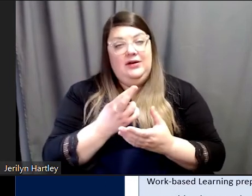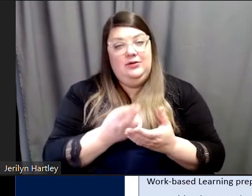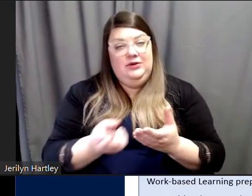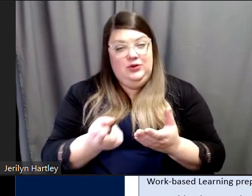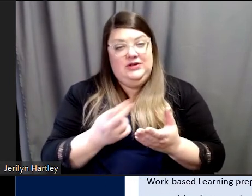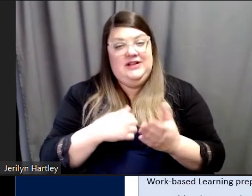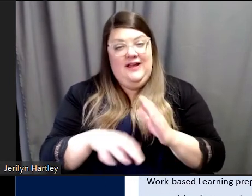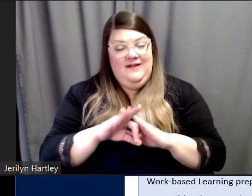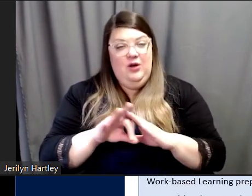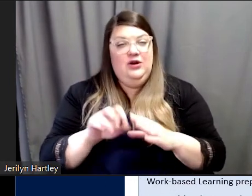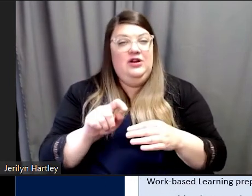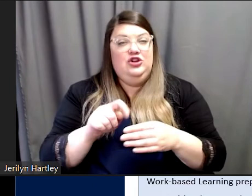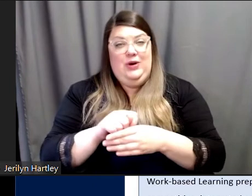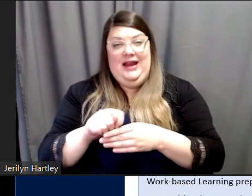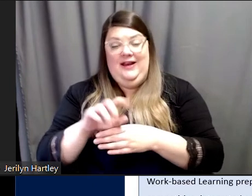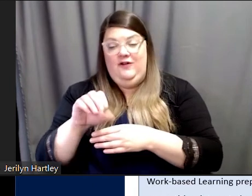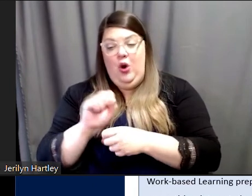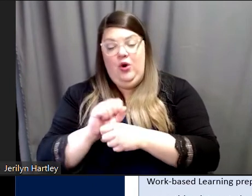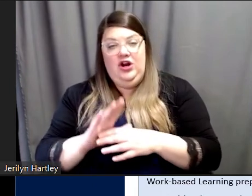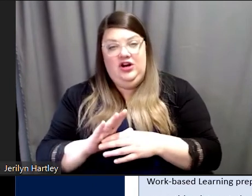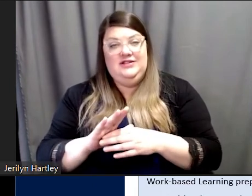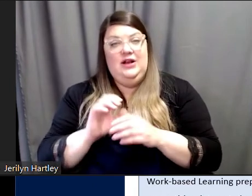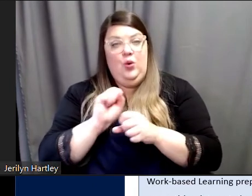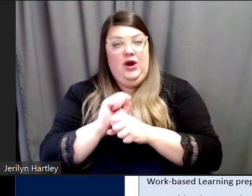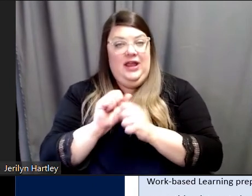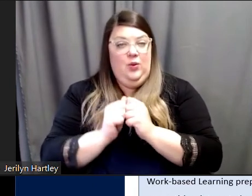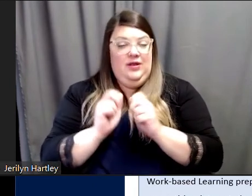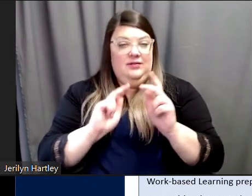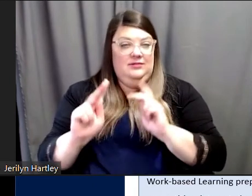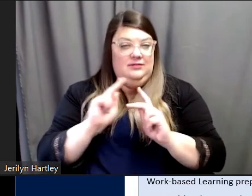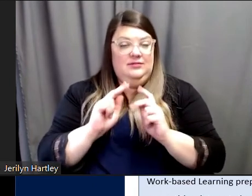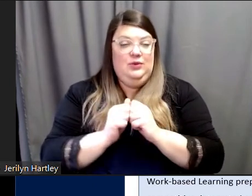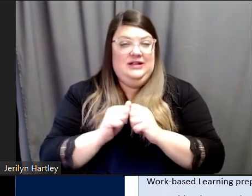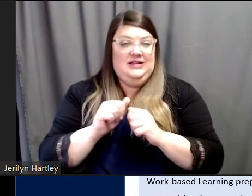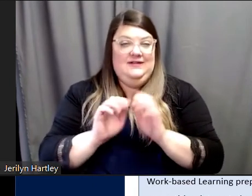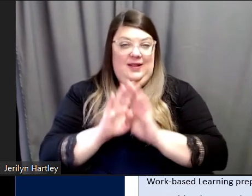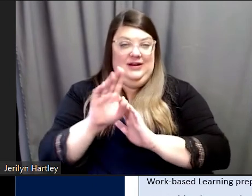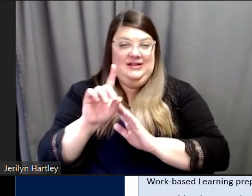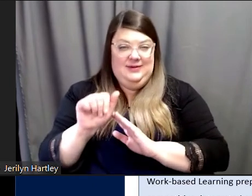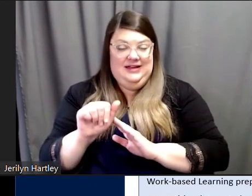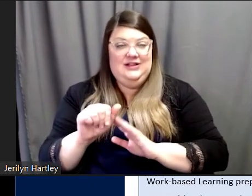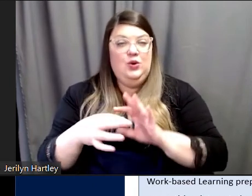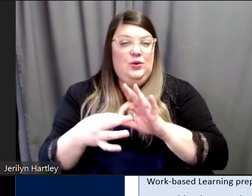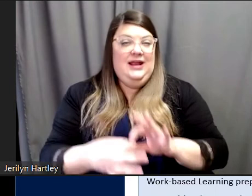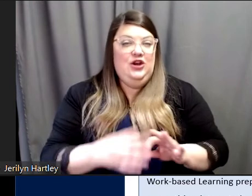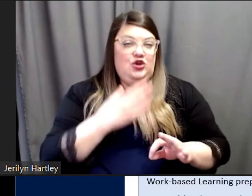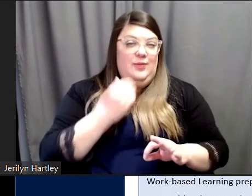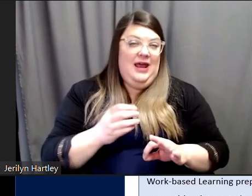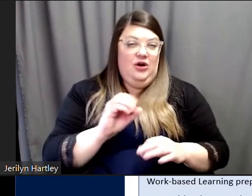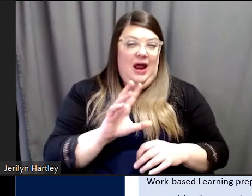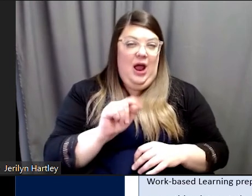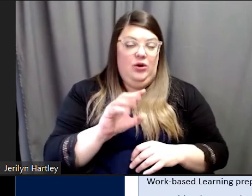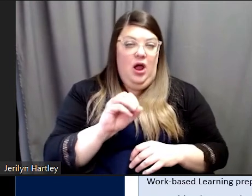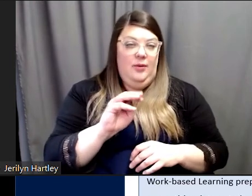coworkers and getting in working with individuals with developmental disabilities was related to better outcomes for wages and integration in the